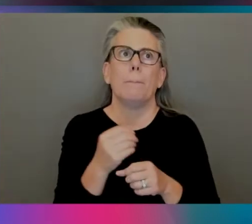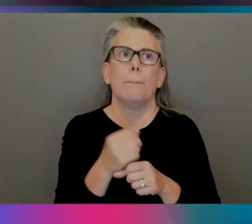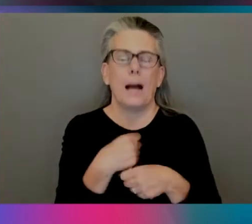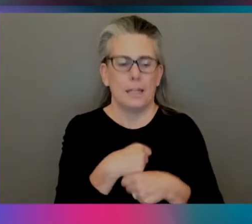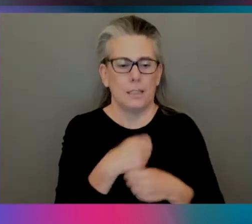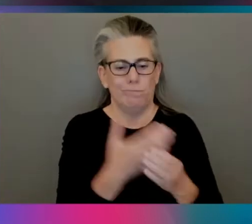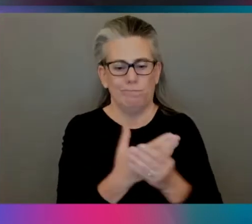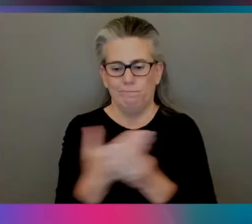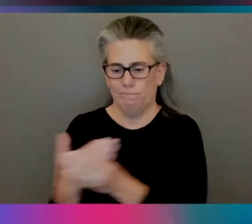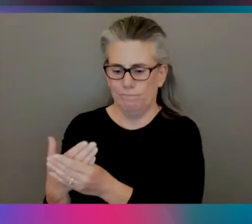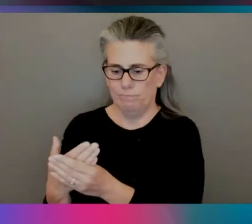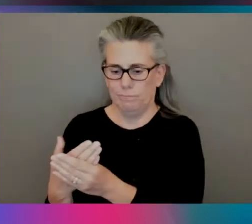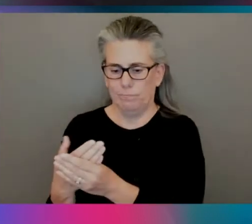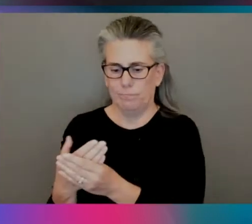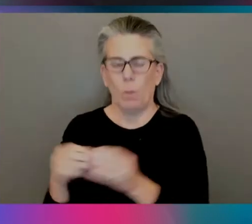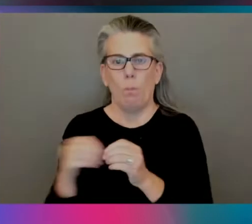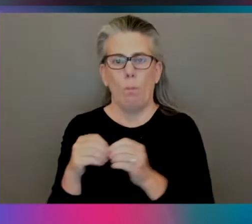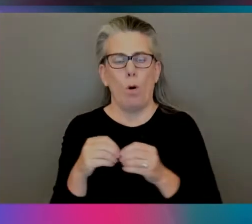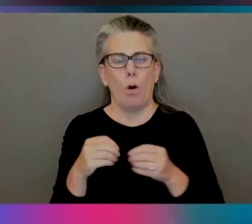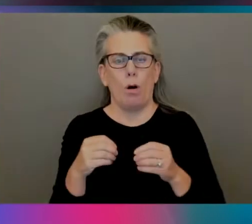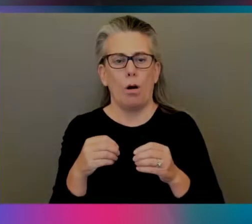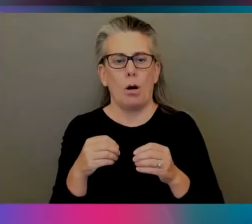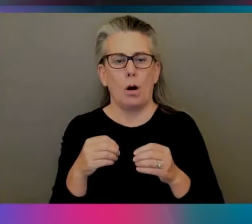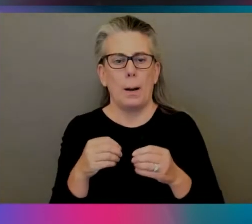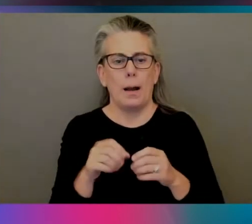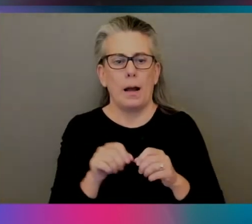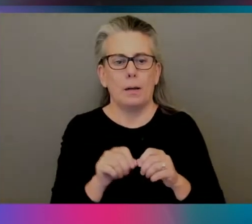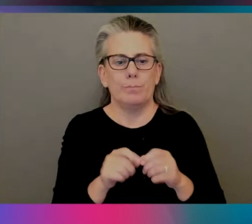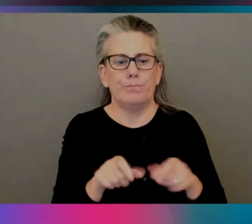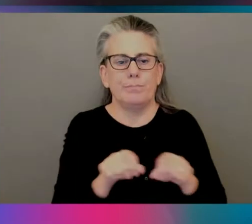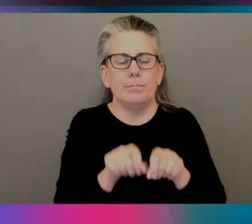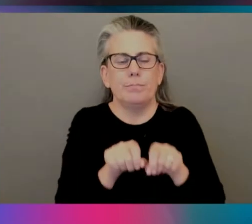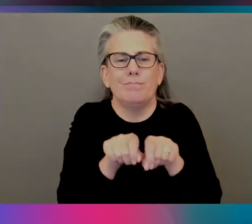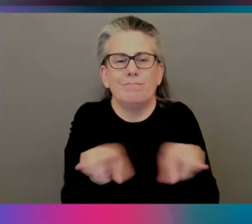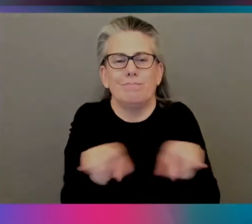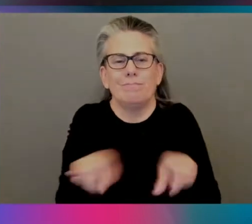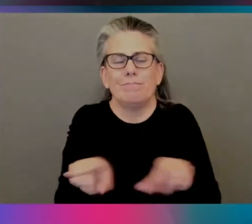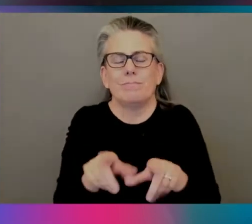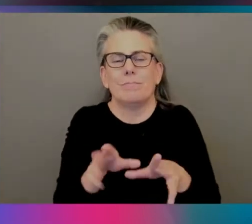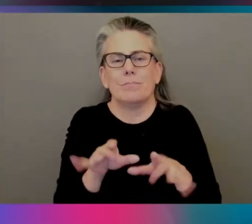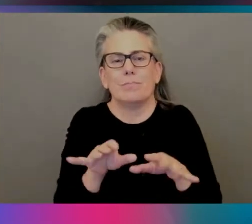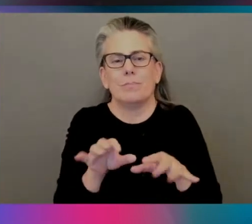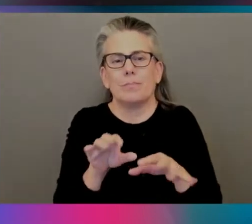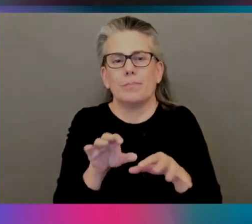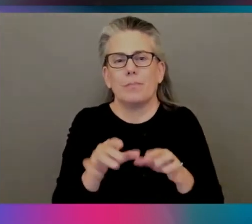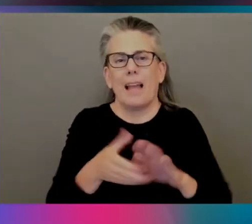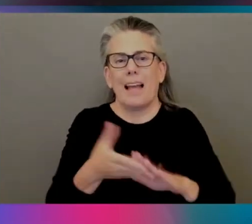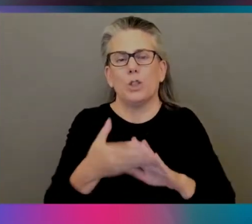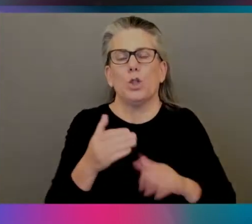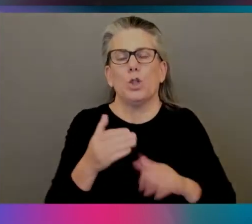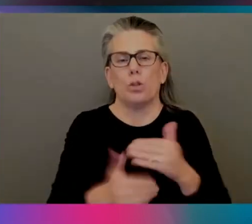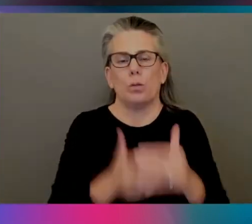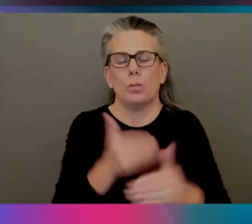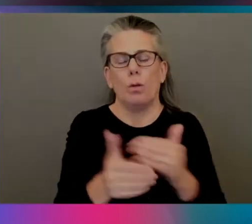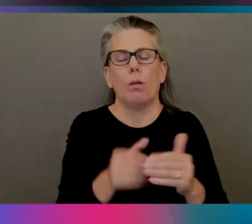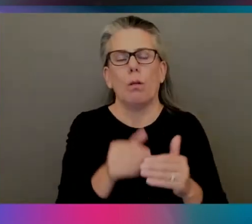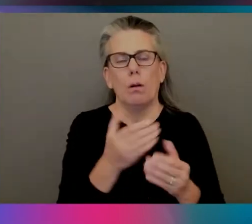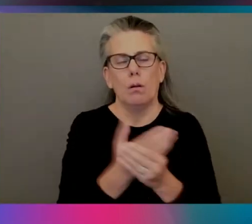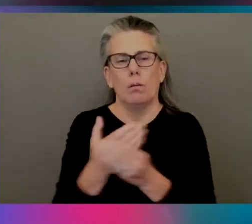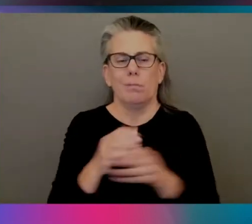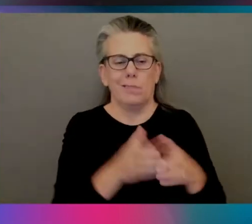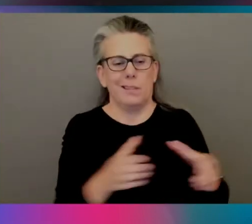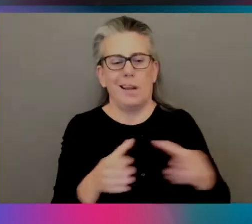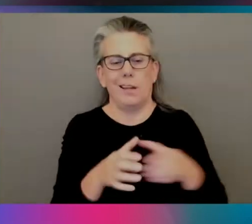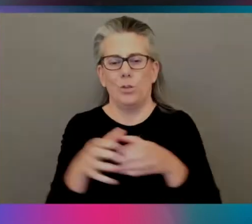Docker containers, right? So let's, we'll go back to this example for a second. Like, yeah, saw you had that K and I was assuming it was standing